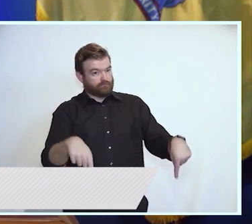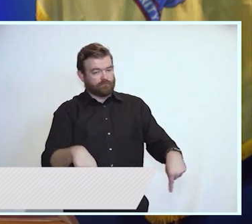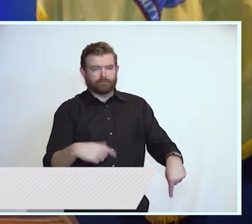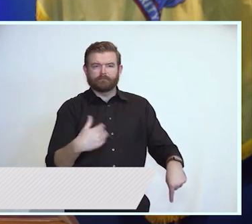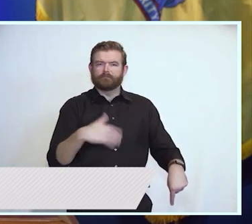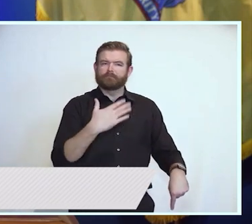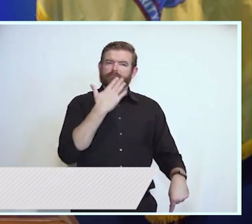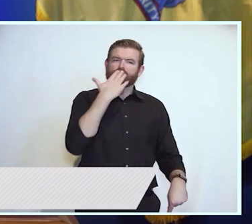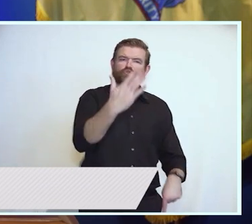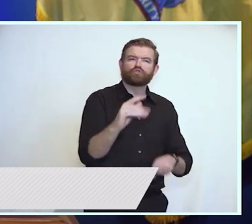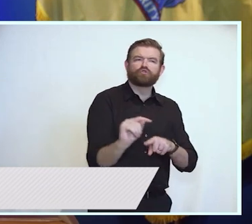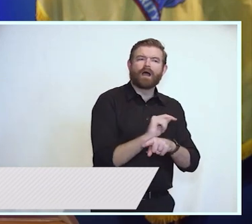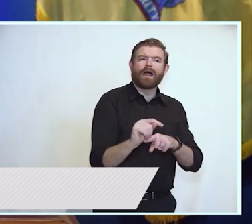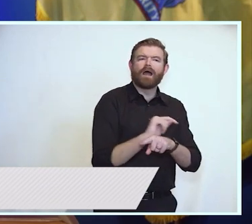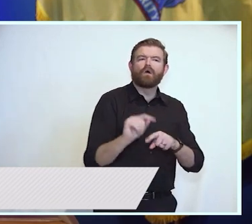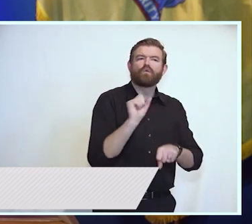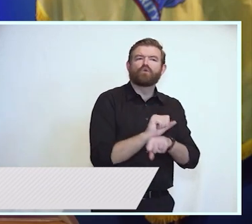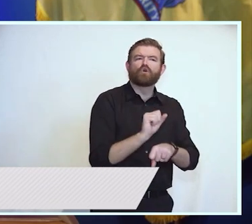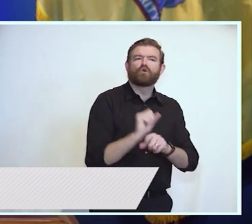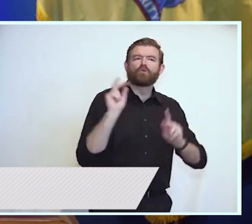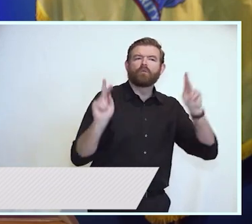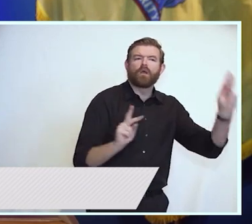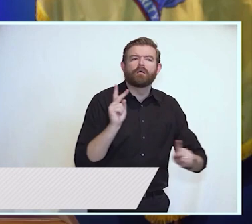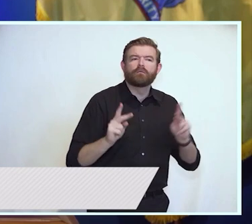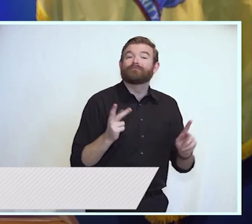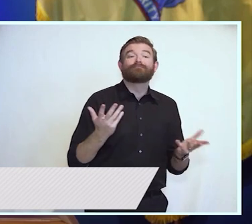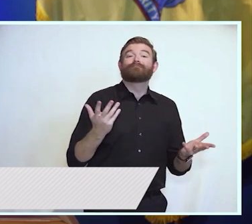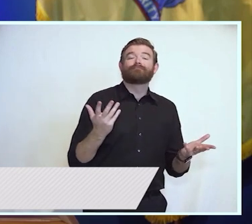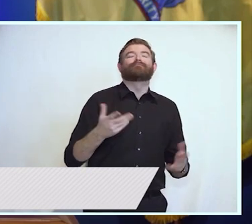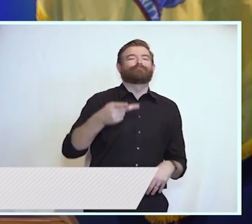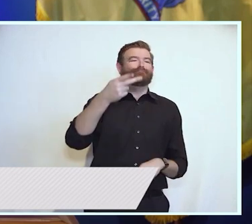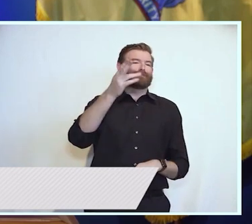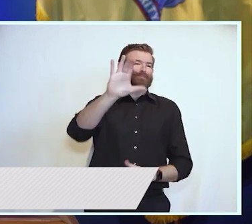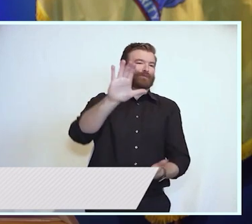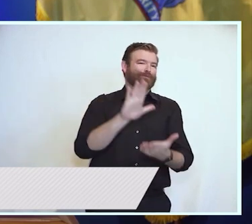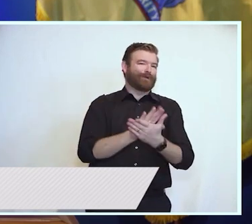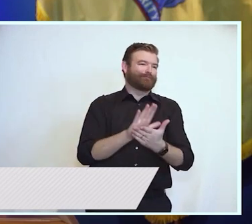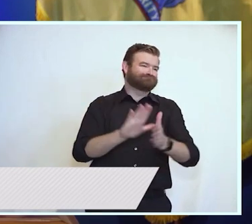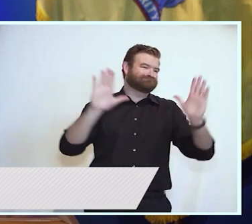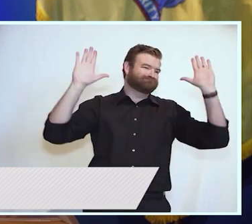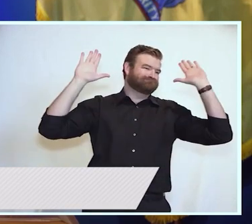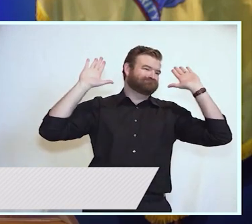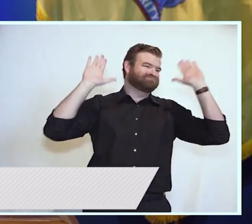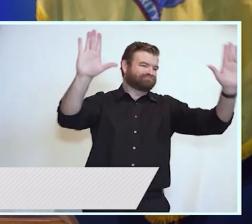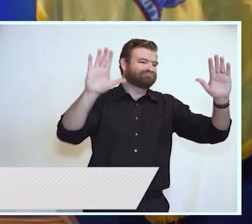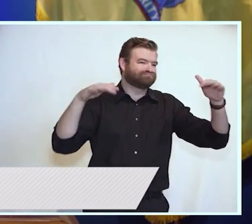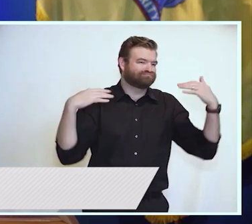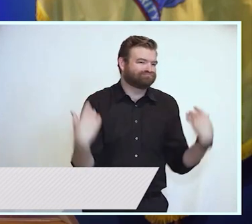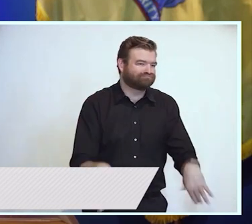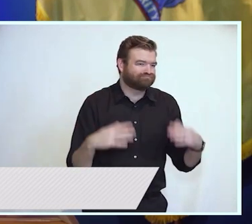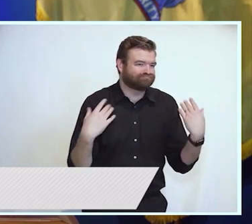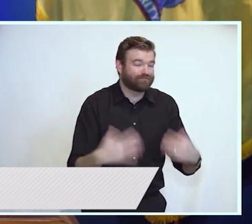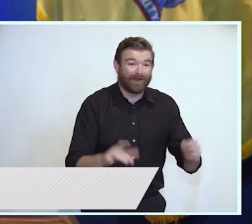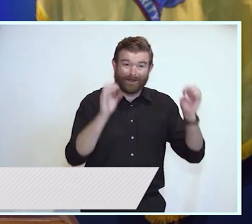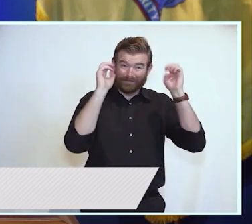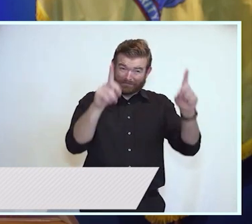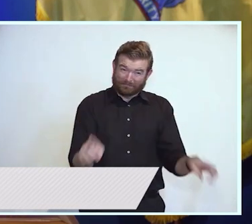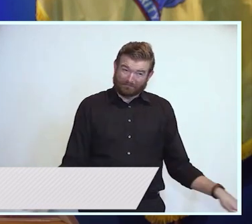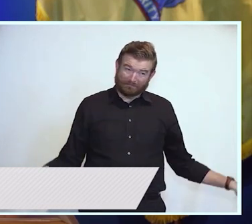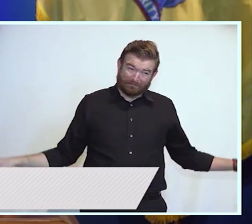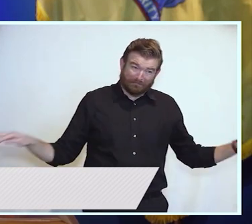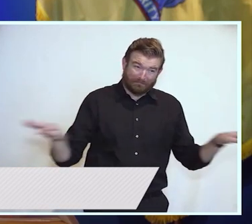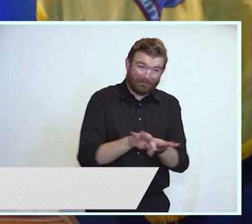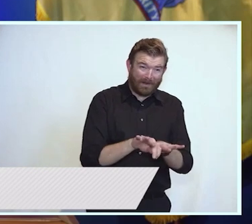employees. Education is a critical piece of this puzzle. Our best-of-the-nation public education system and world